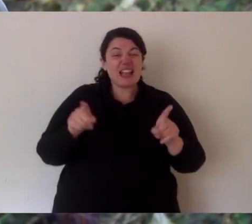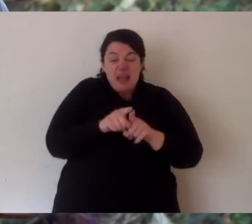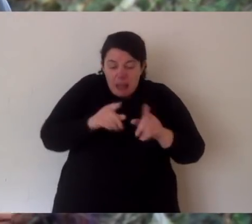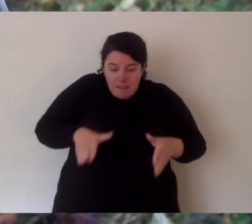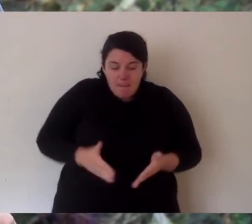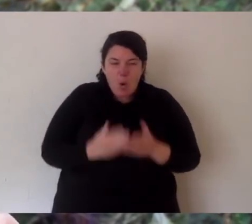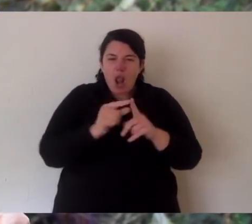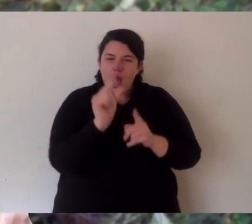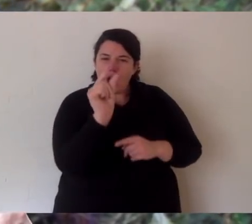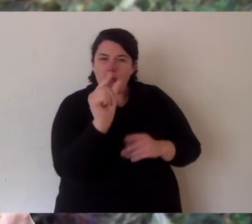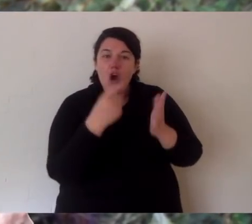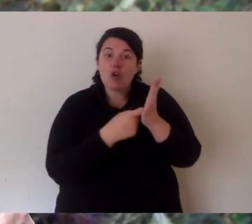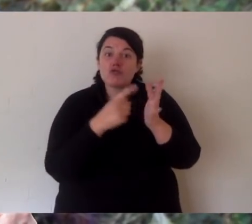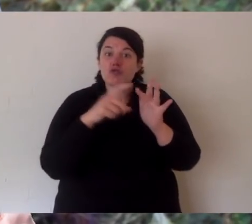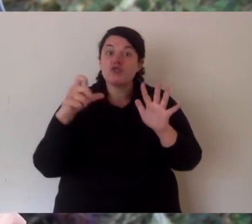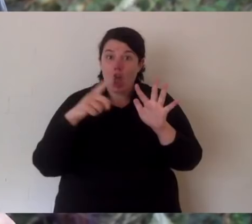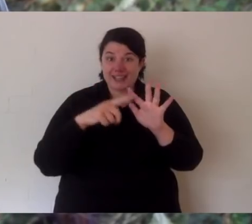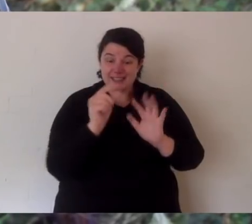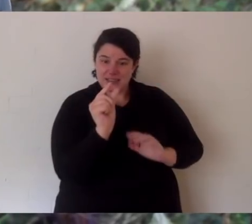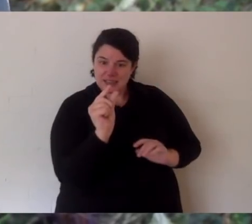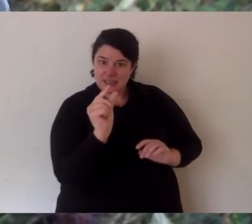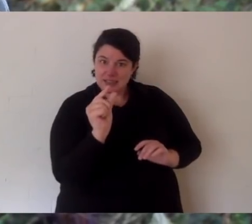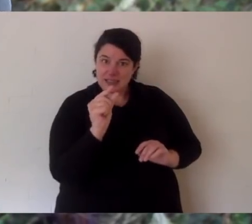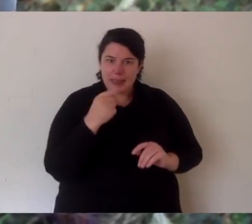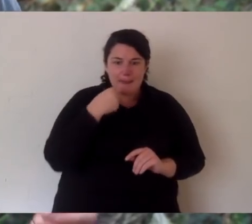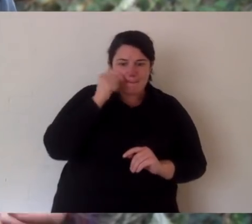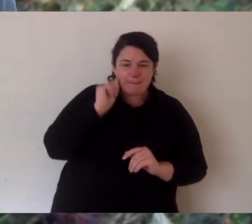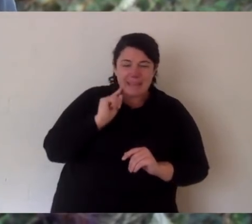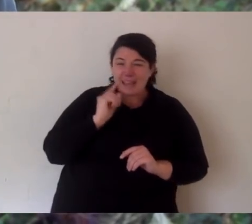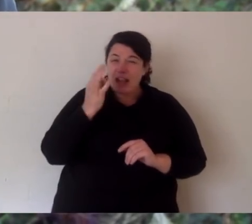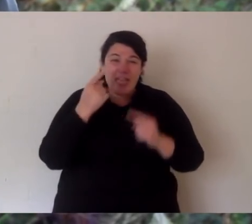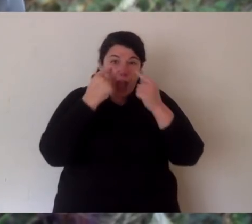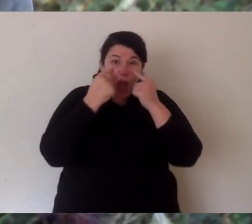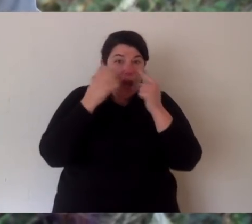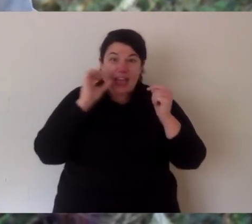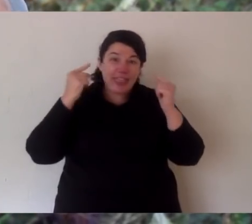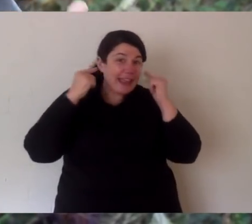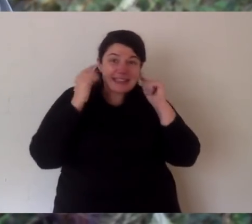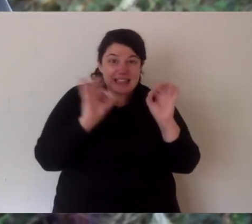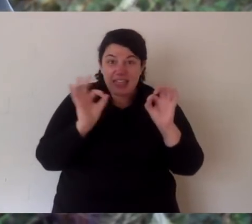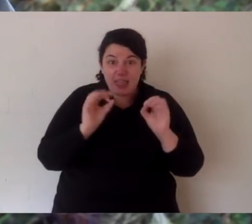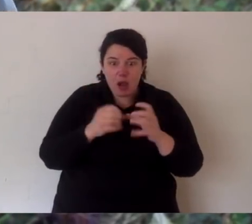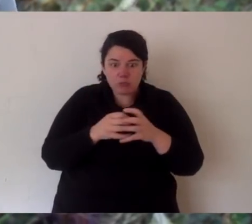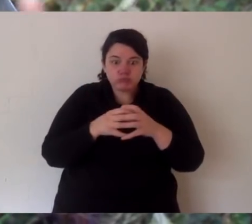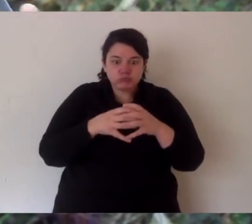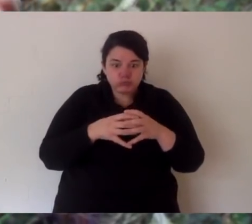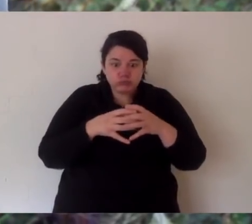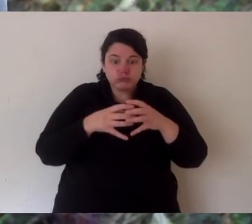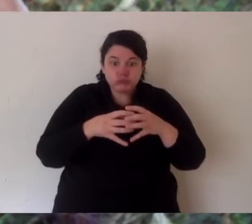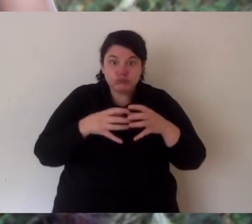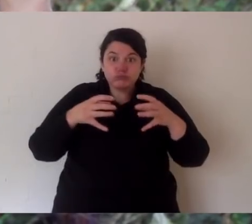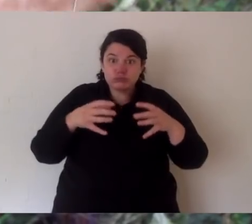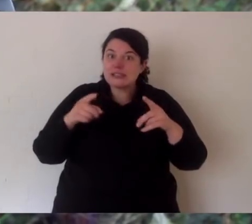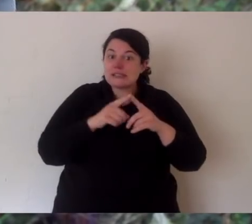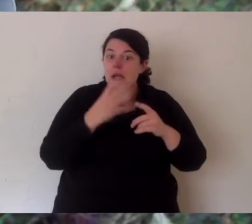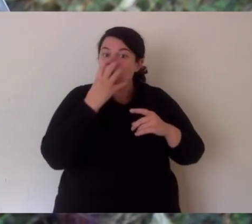a devil and the joeys are born just the size of grains of rice. Now they start to develop. They're pink, they have